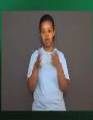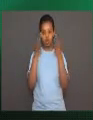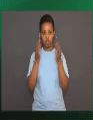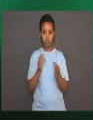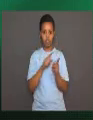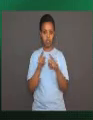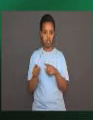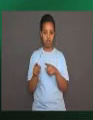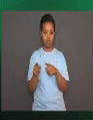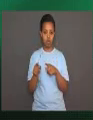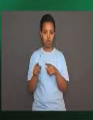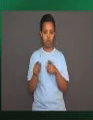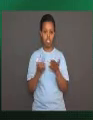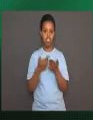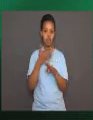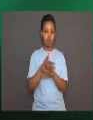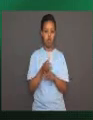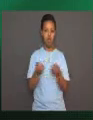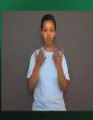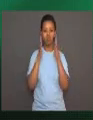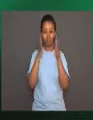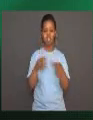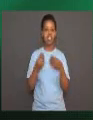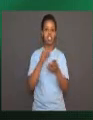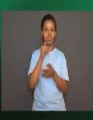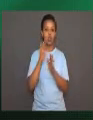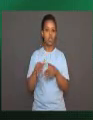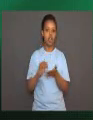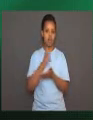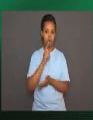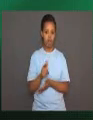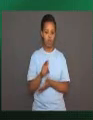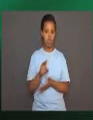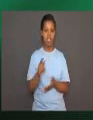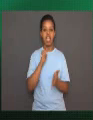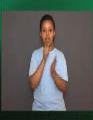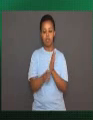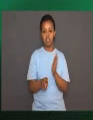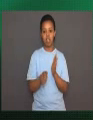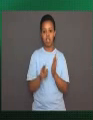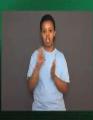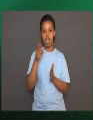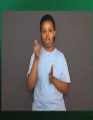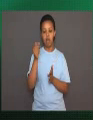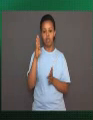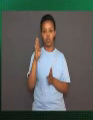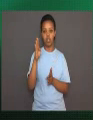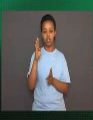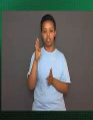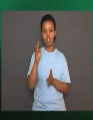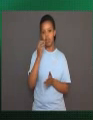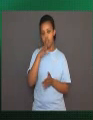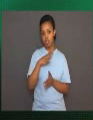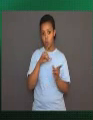to no longer pay attention to it. An example of habituation in humans